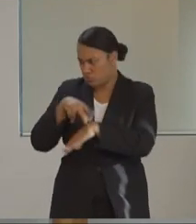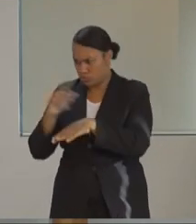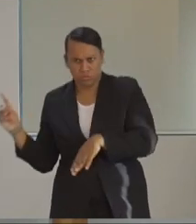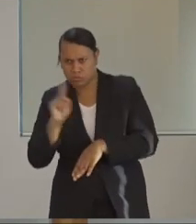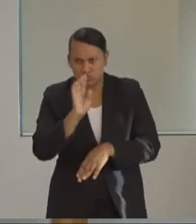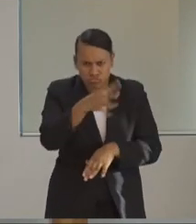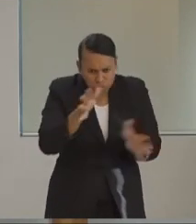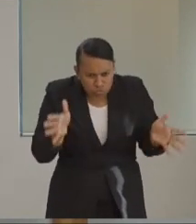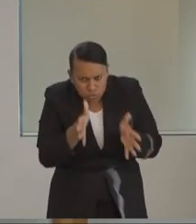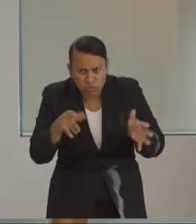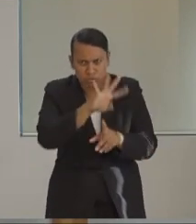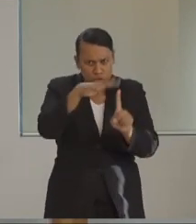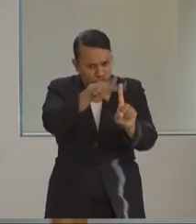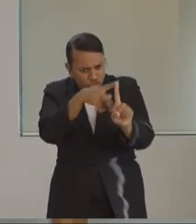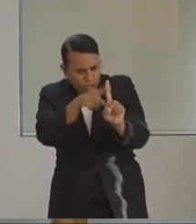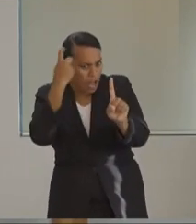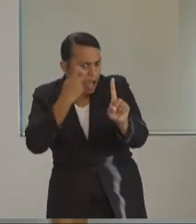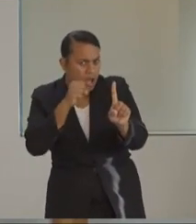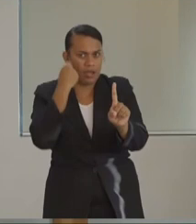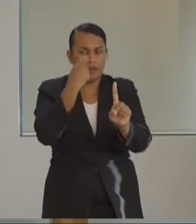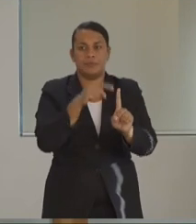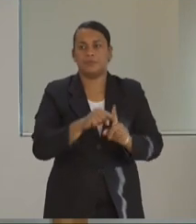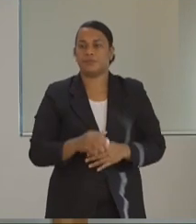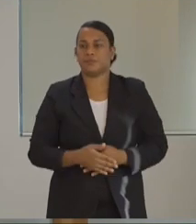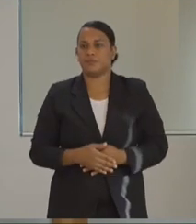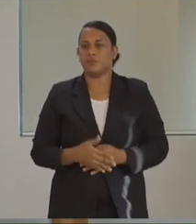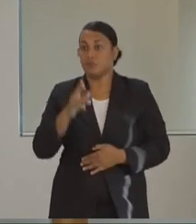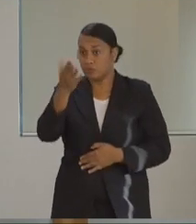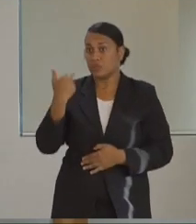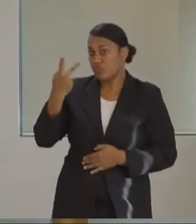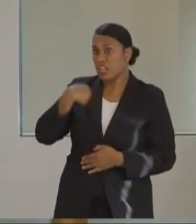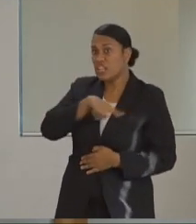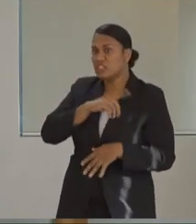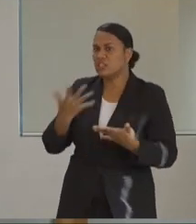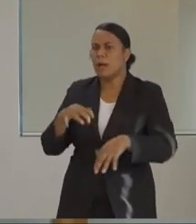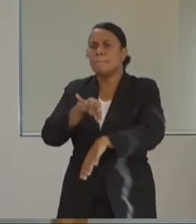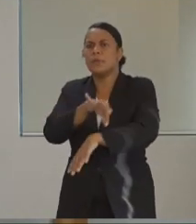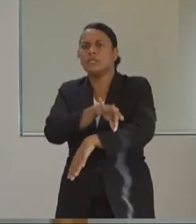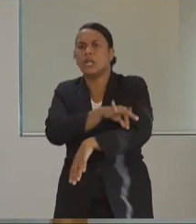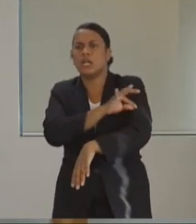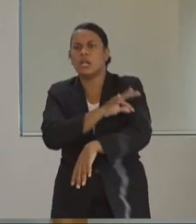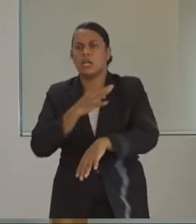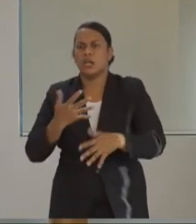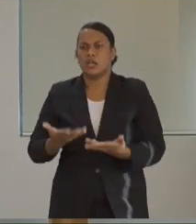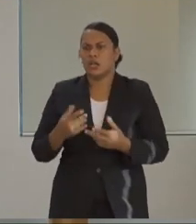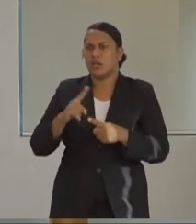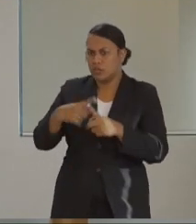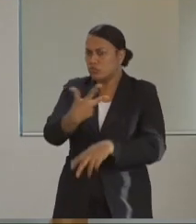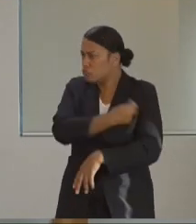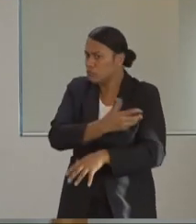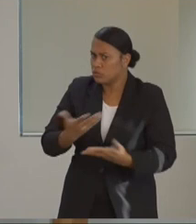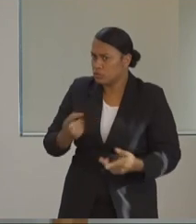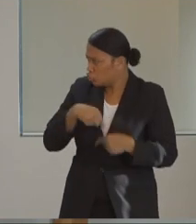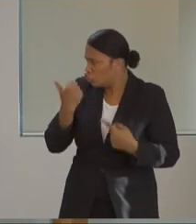Is it safe to say we won't be running after the malaria drug? No, we're not going to use the malaria drug. If you look at some of the evidence that's coming through,